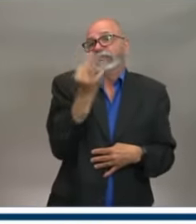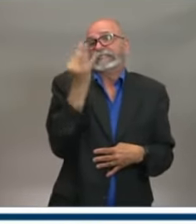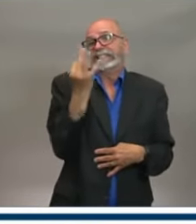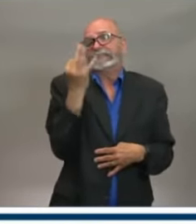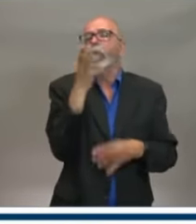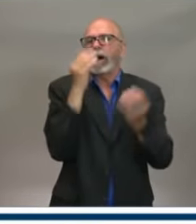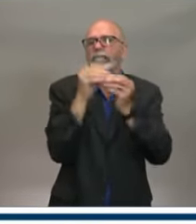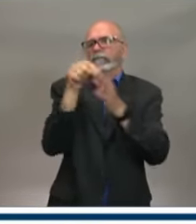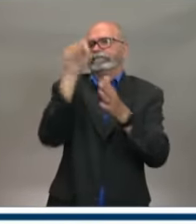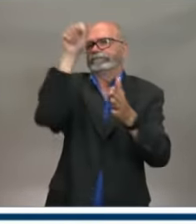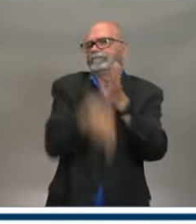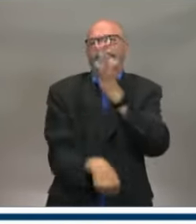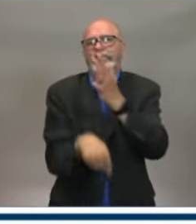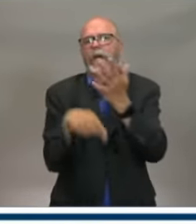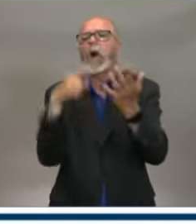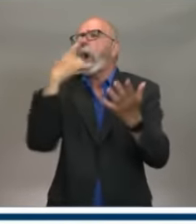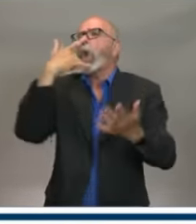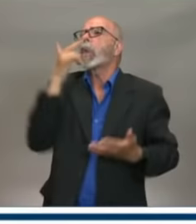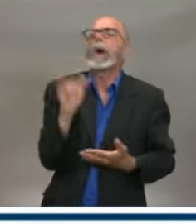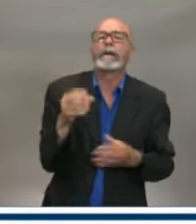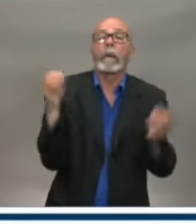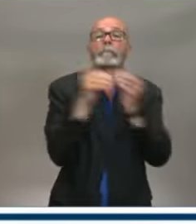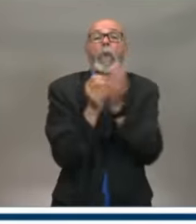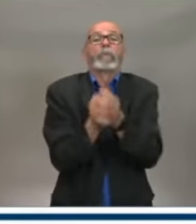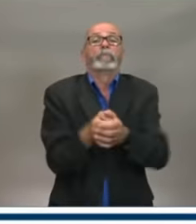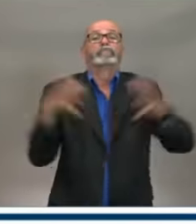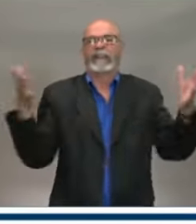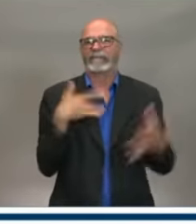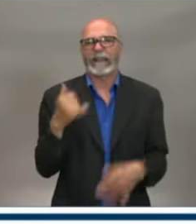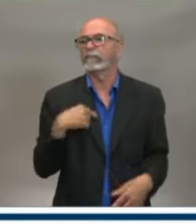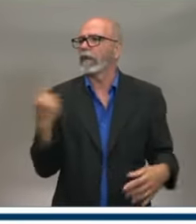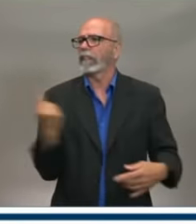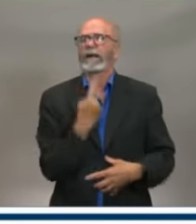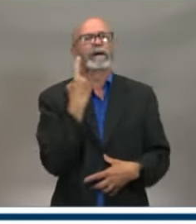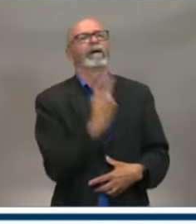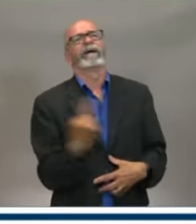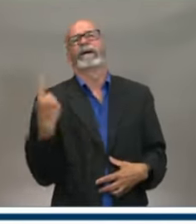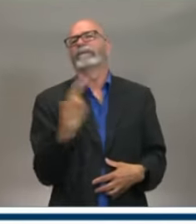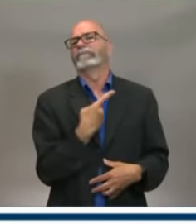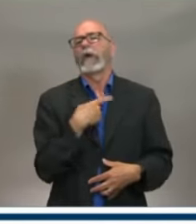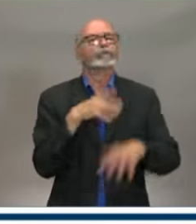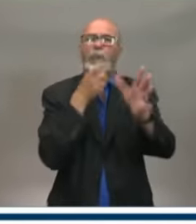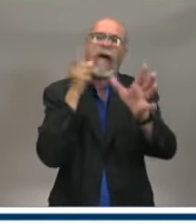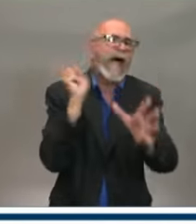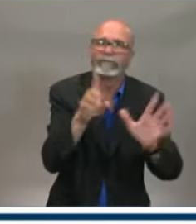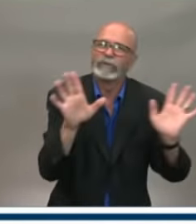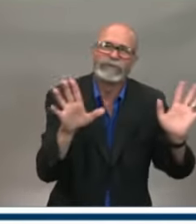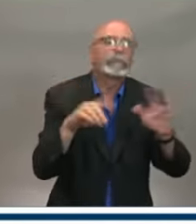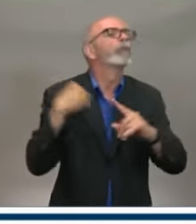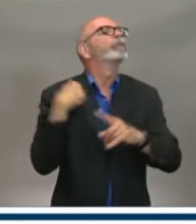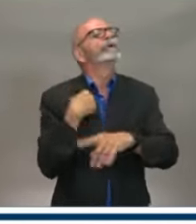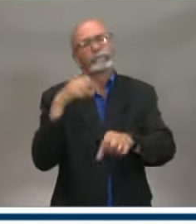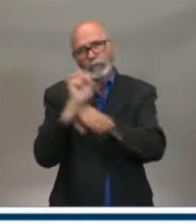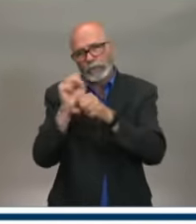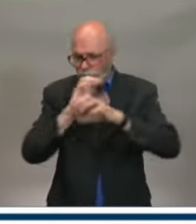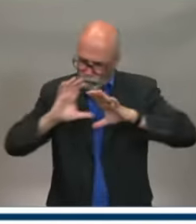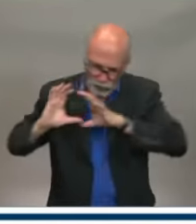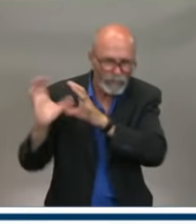And you may feel alone, but you're not. We are all in this together, as we have been from the beginning.